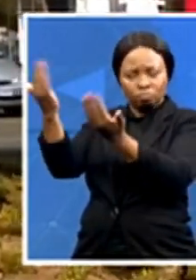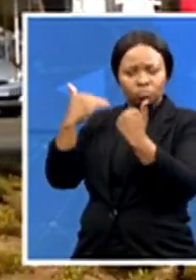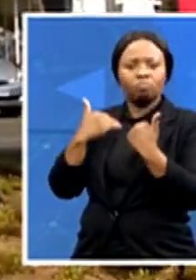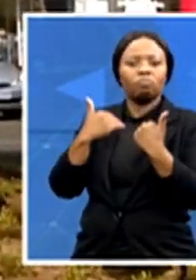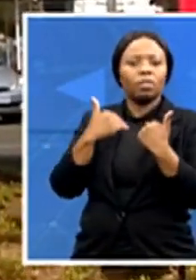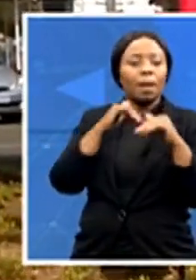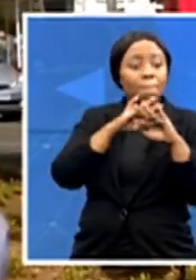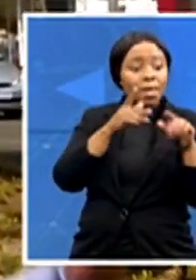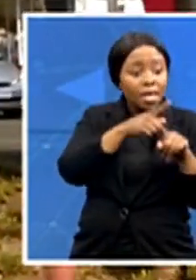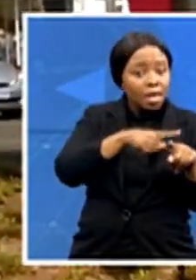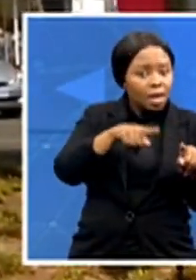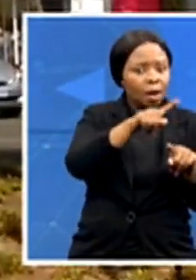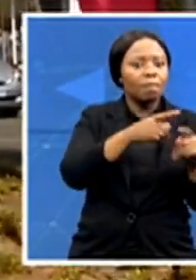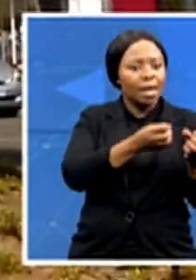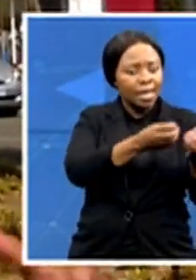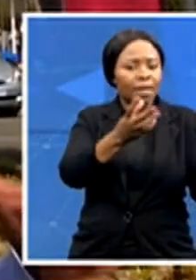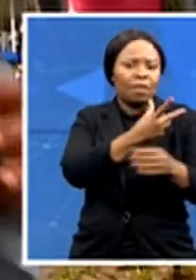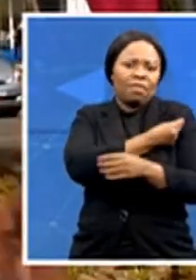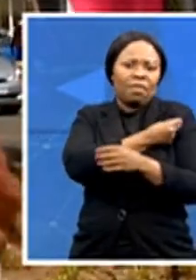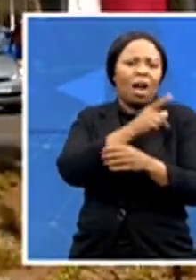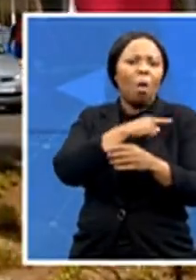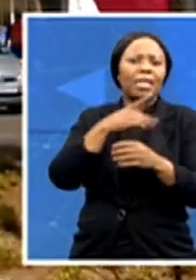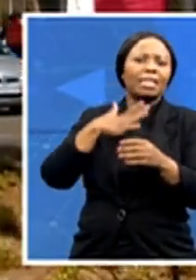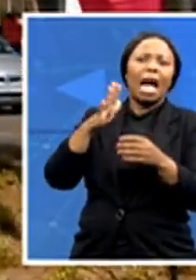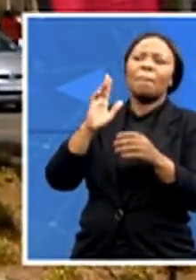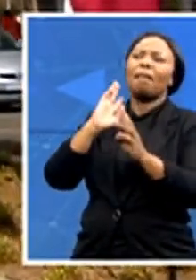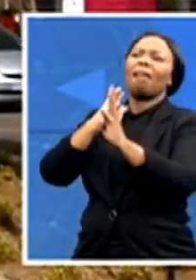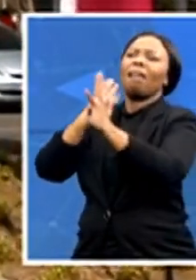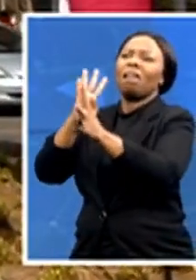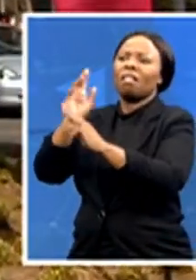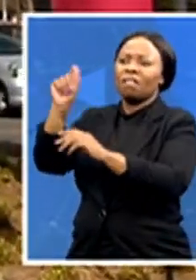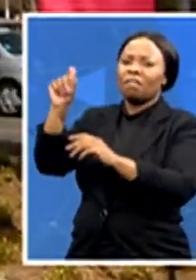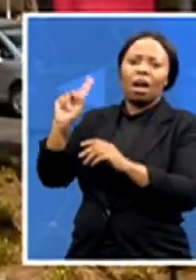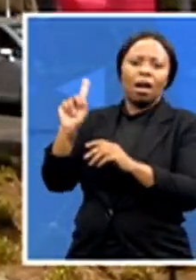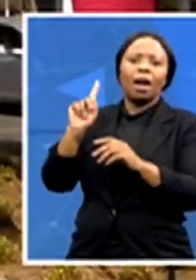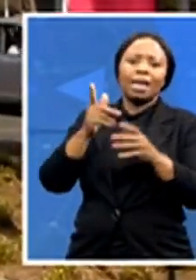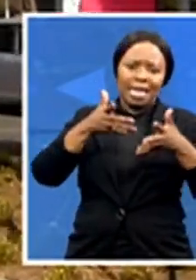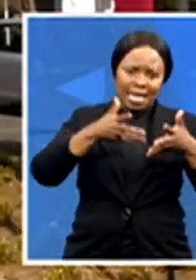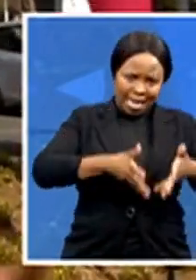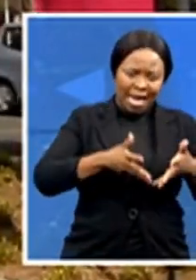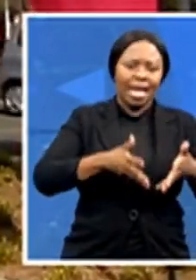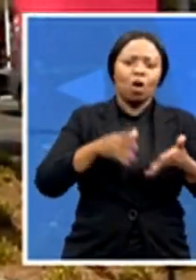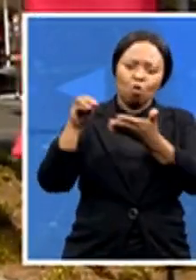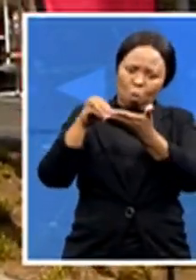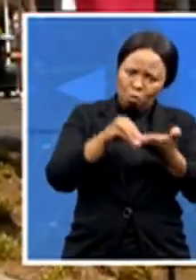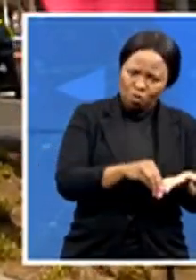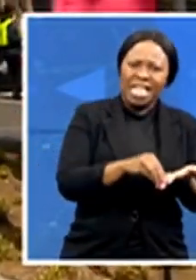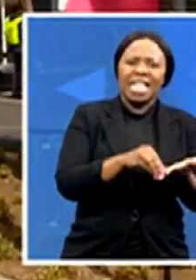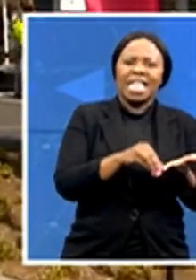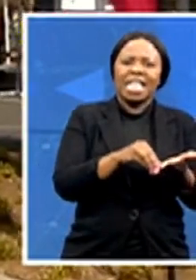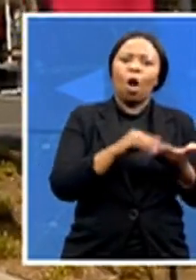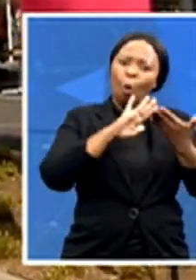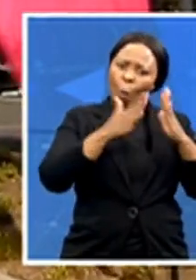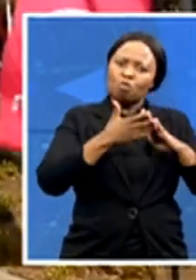don't want to go queue or just scare them or whatever. So to bring it to our people in the communities is much better. And obviously,